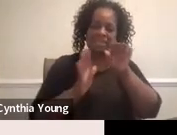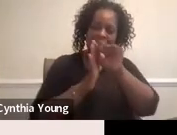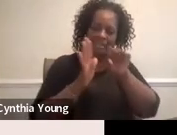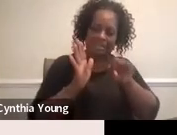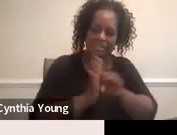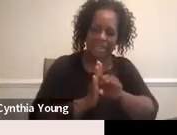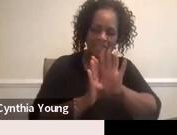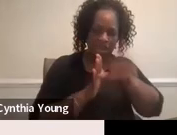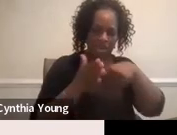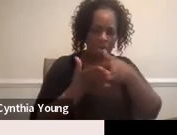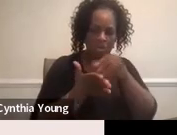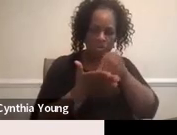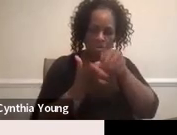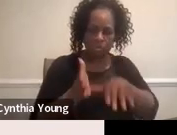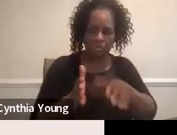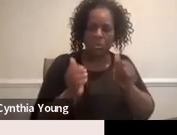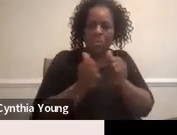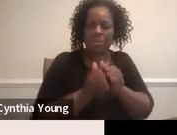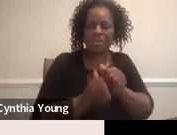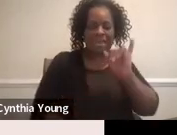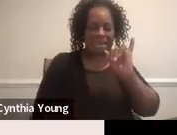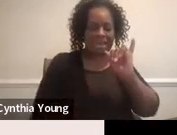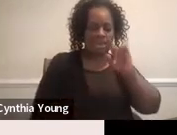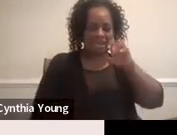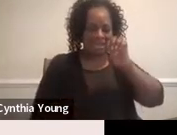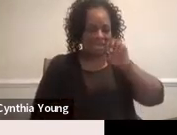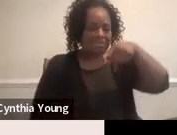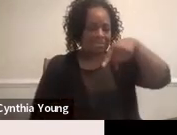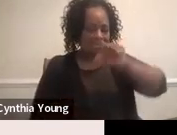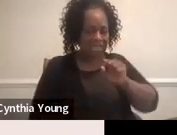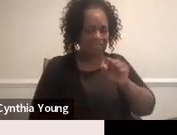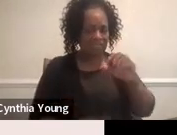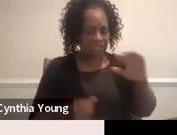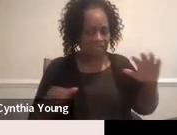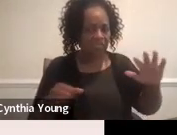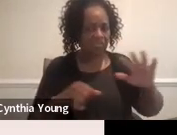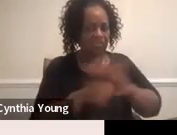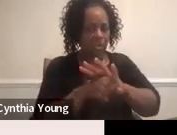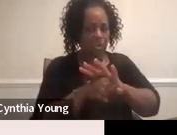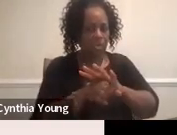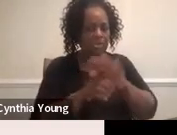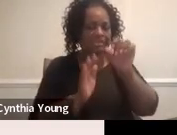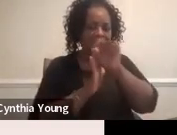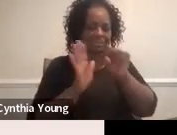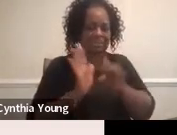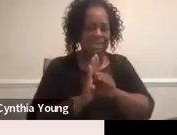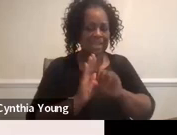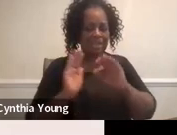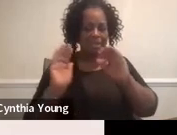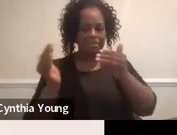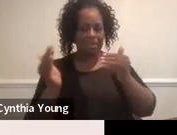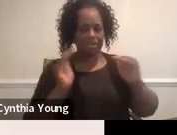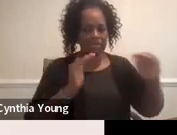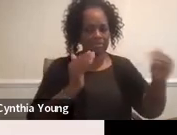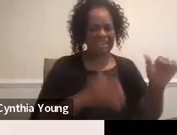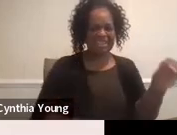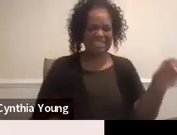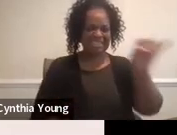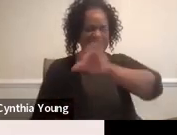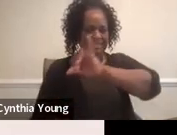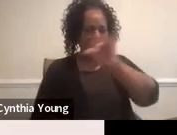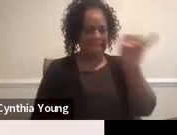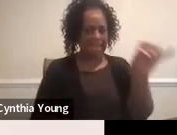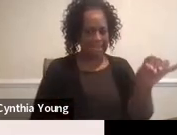students with IEPs for the whole state. So the comparison for both 4A and 4B is the same.